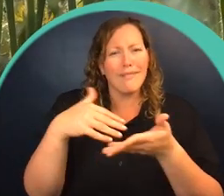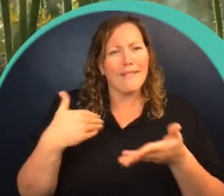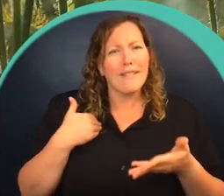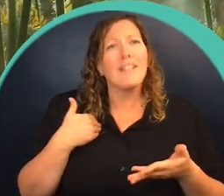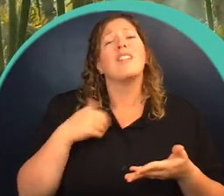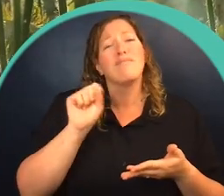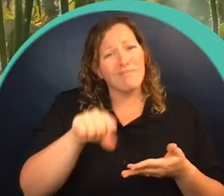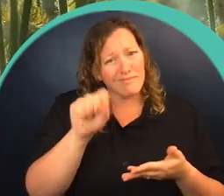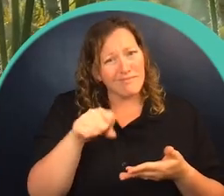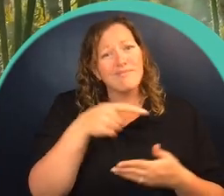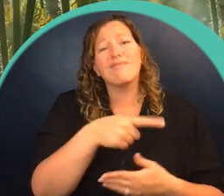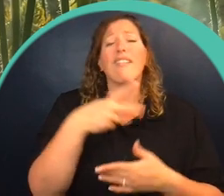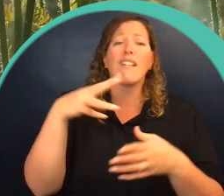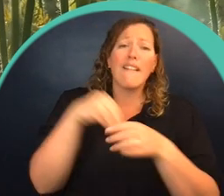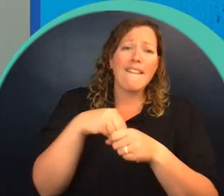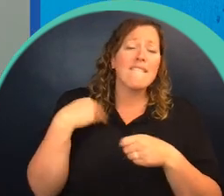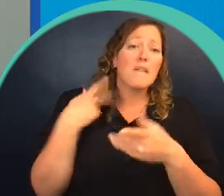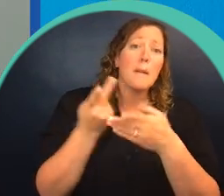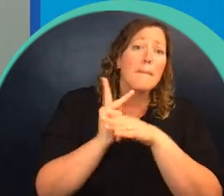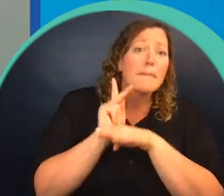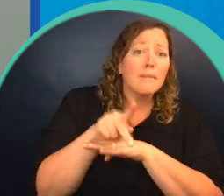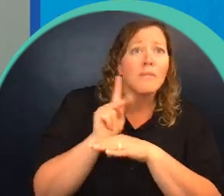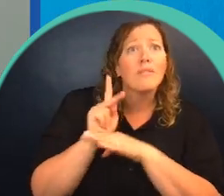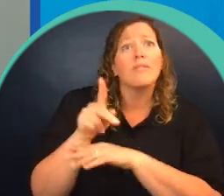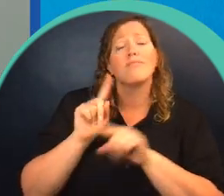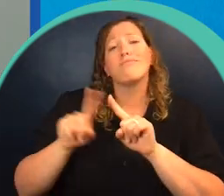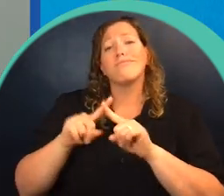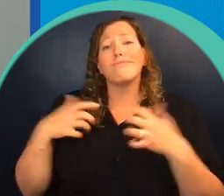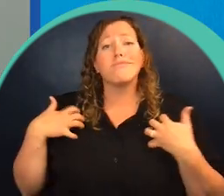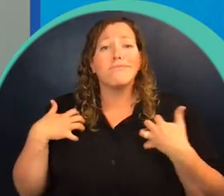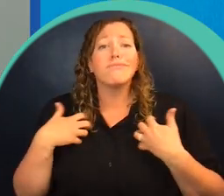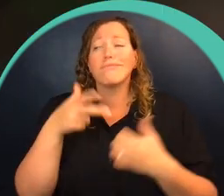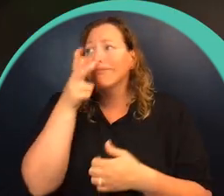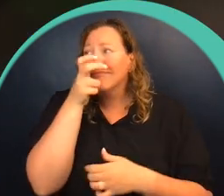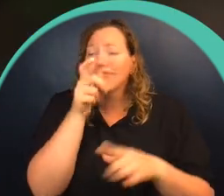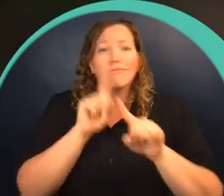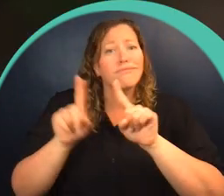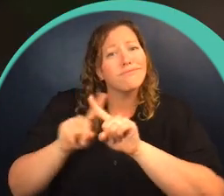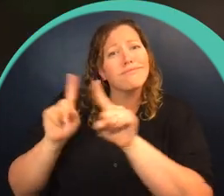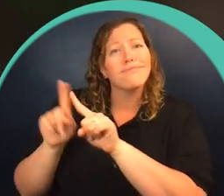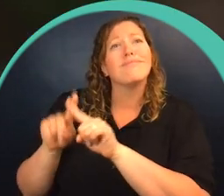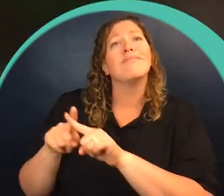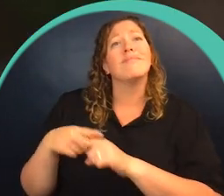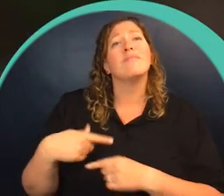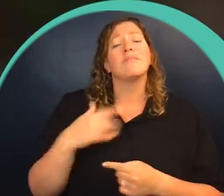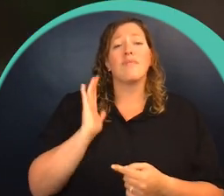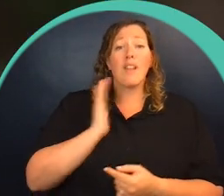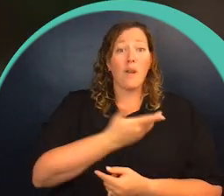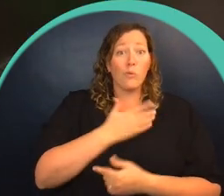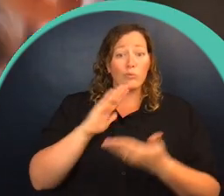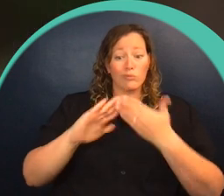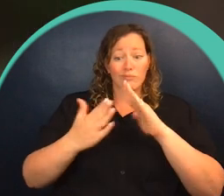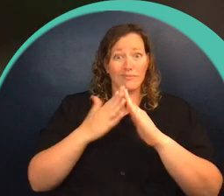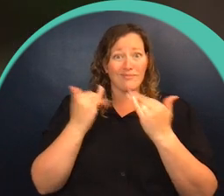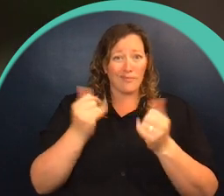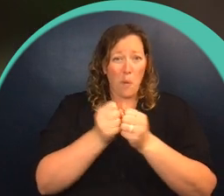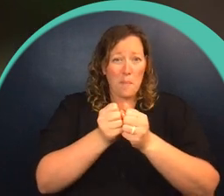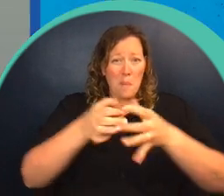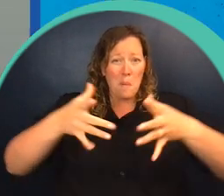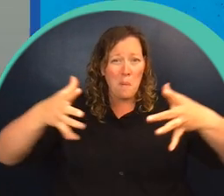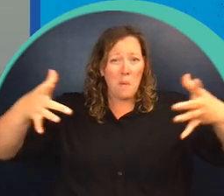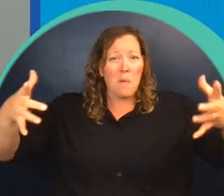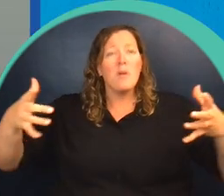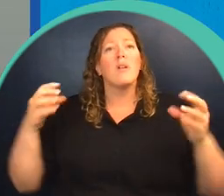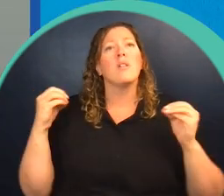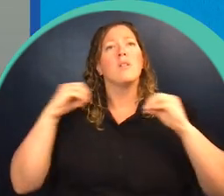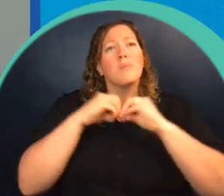areas are full of different types of plants, animals, and insects. And as our cities grow, more and more